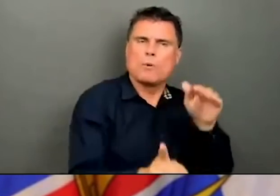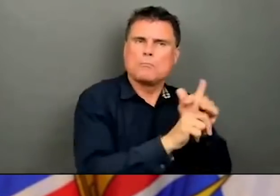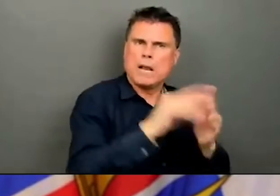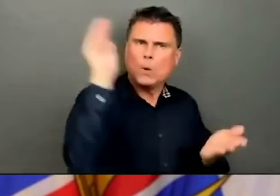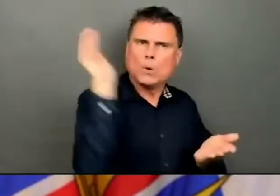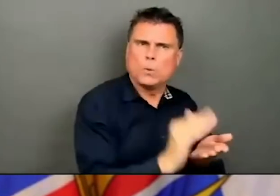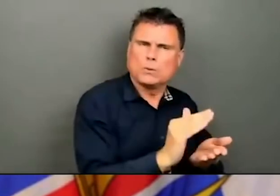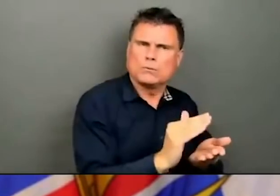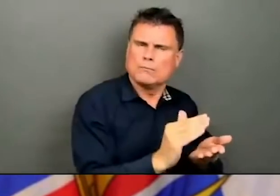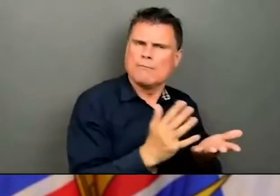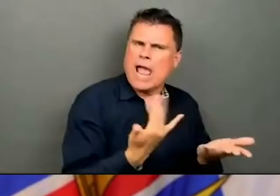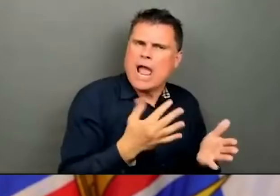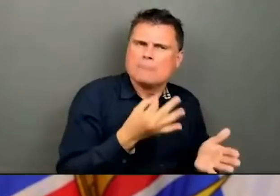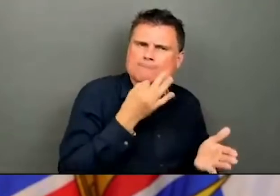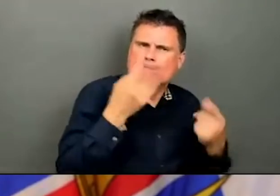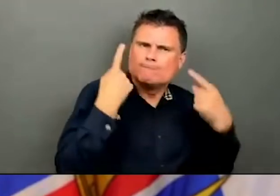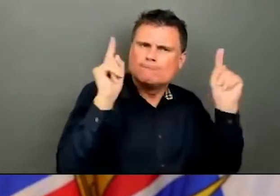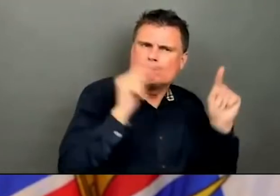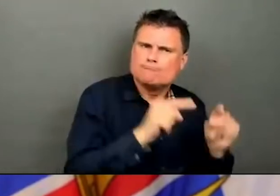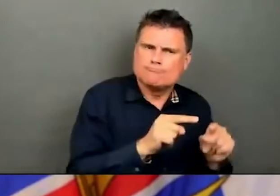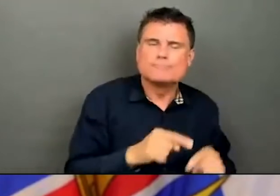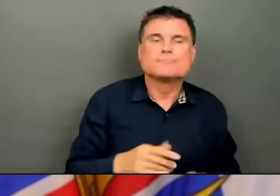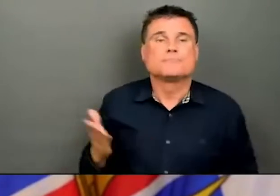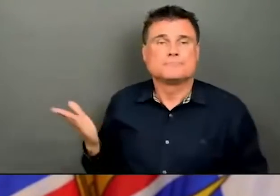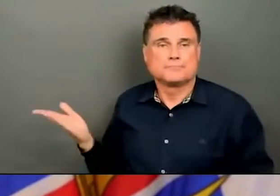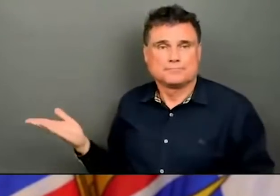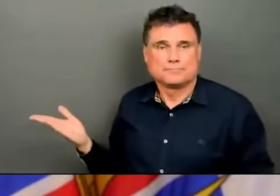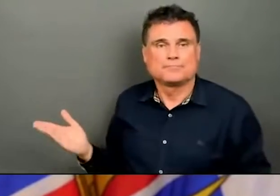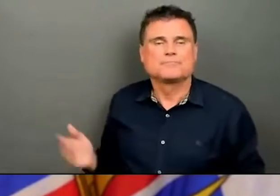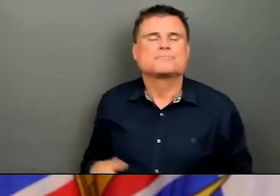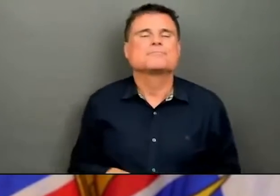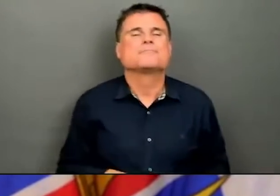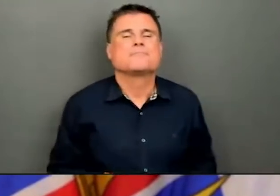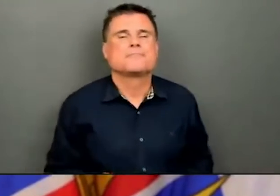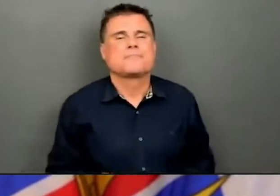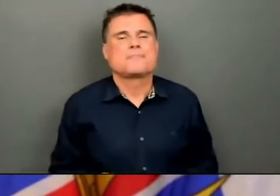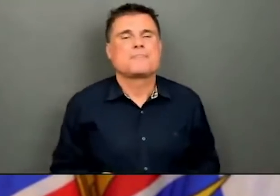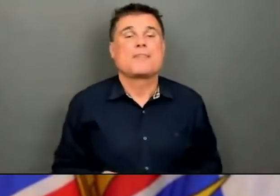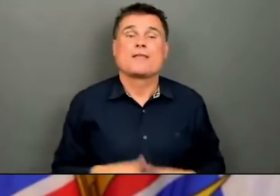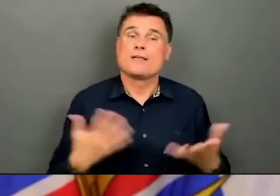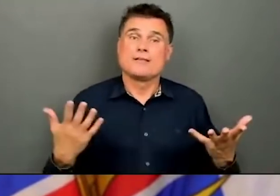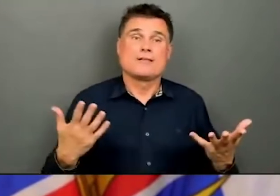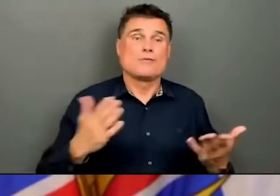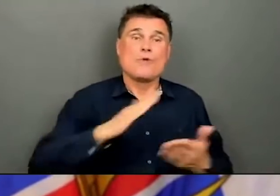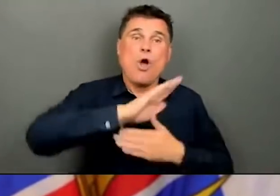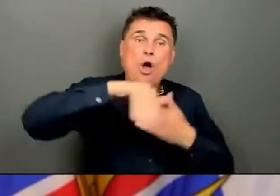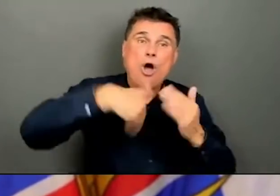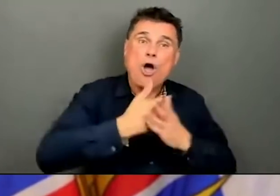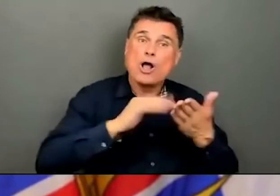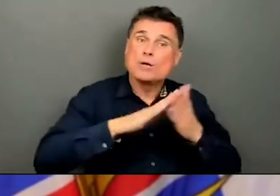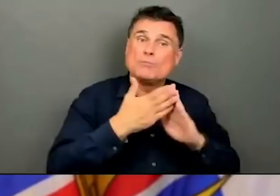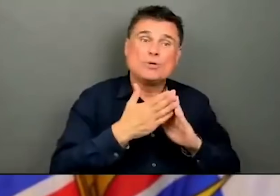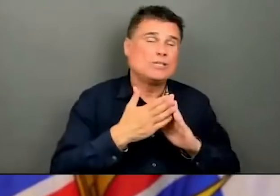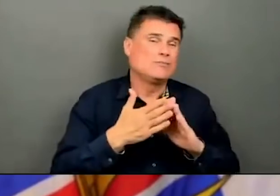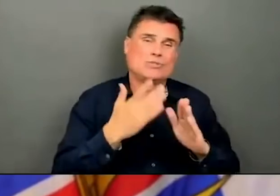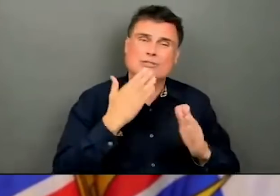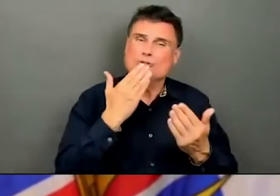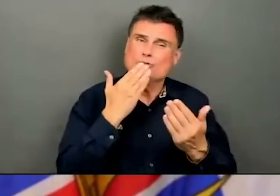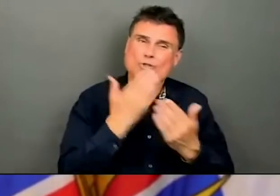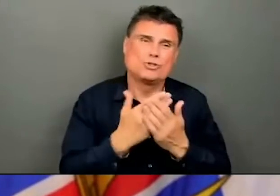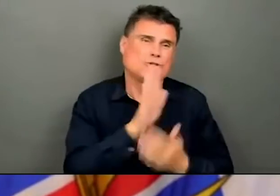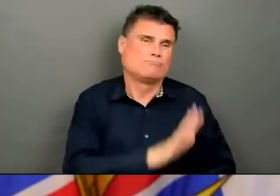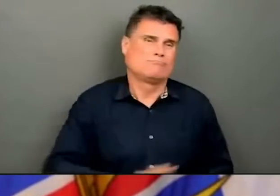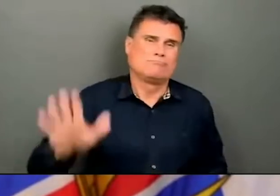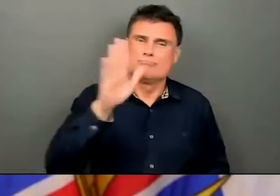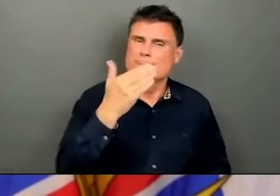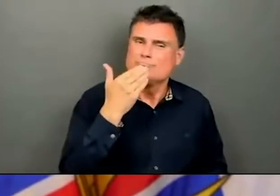communities are doing all kinds of things, and we had issues more recently where cases started to go